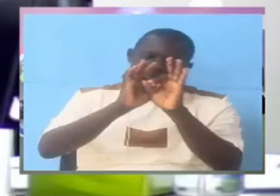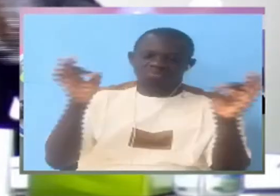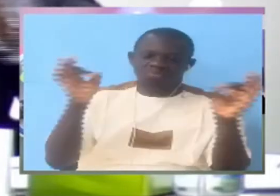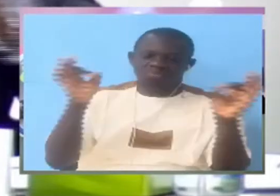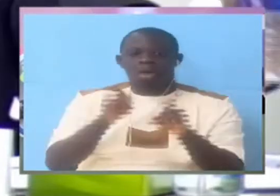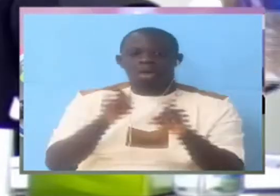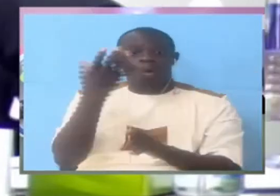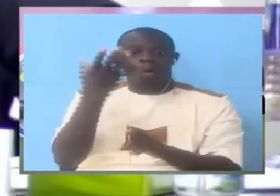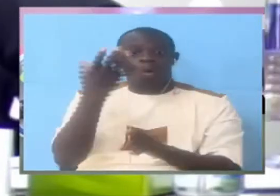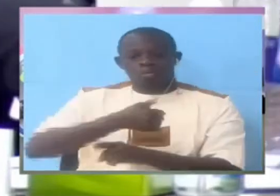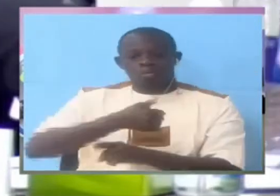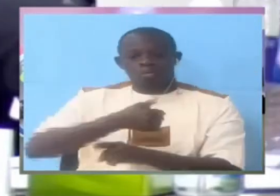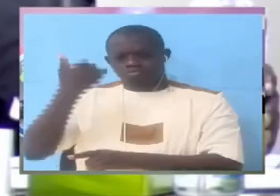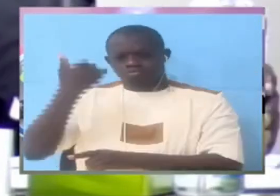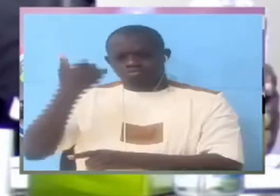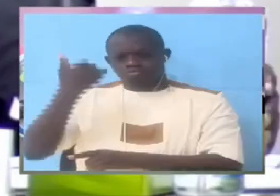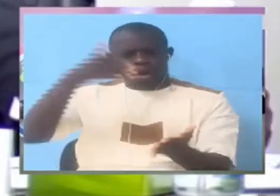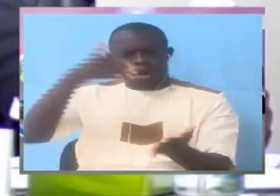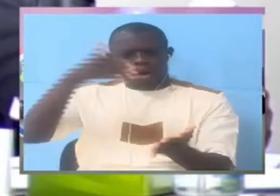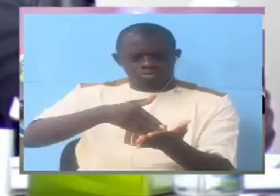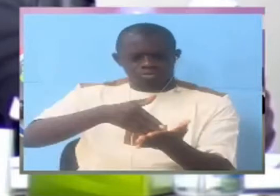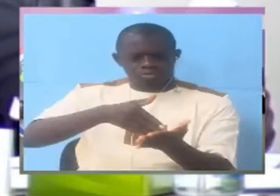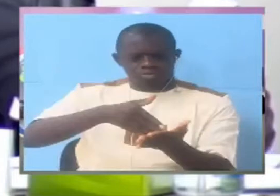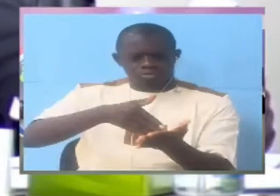when other people come you treat them brutally